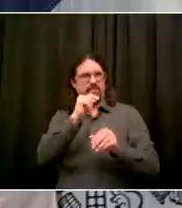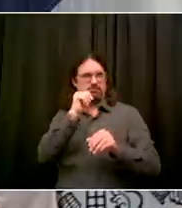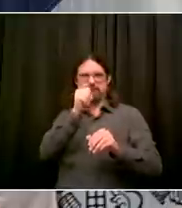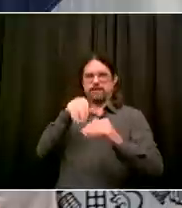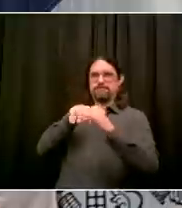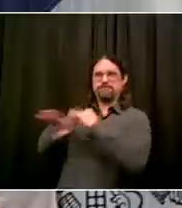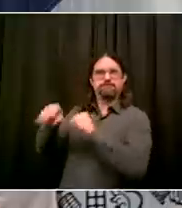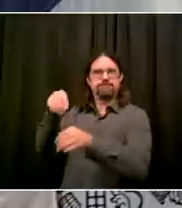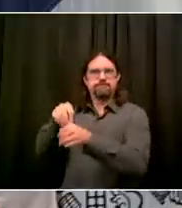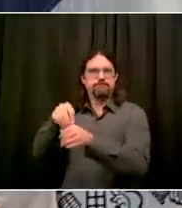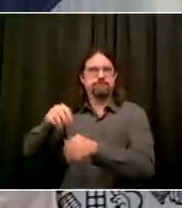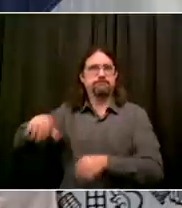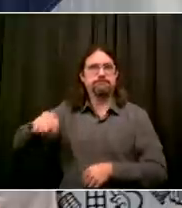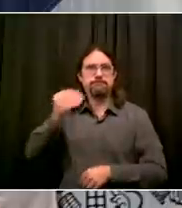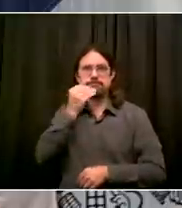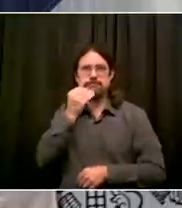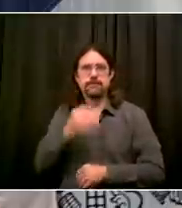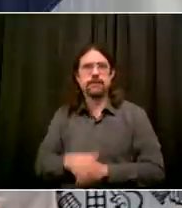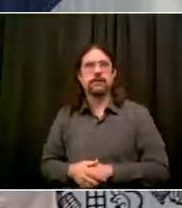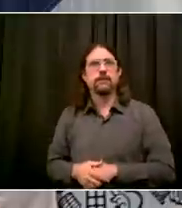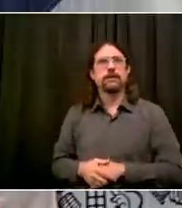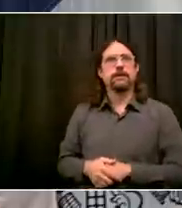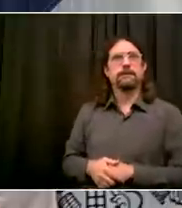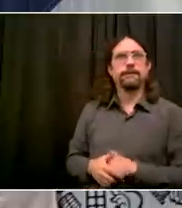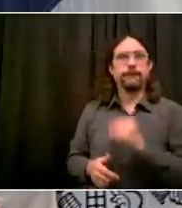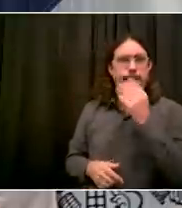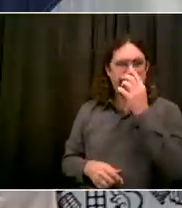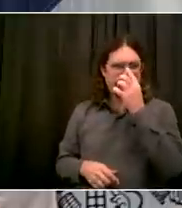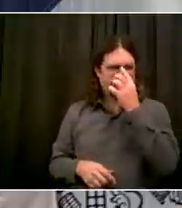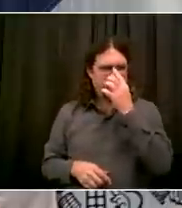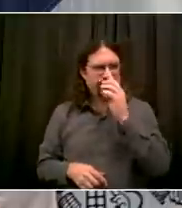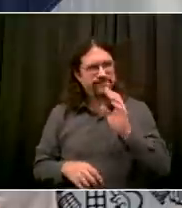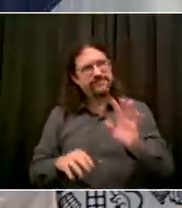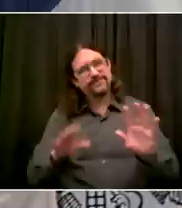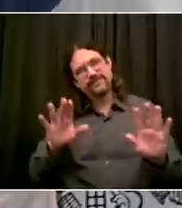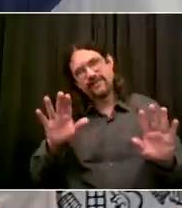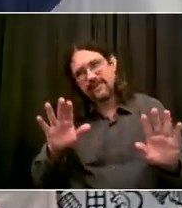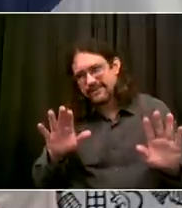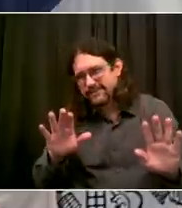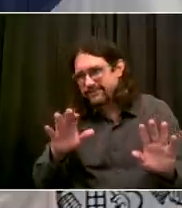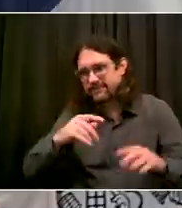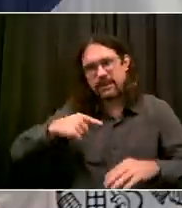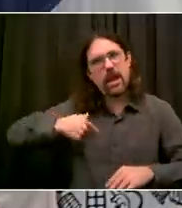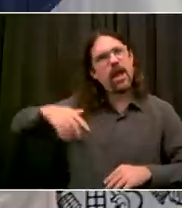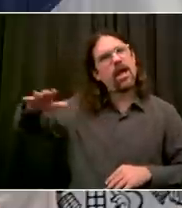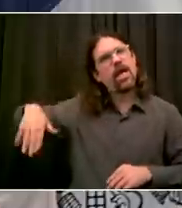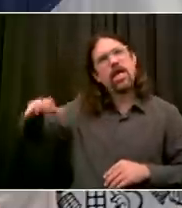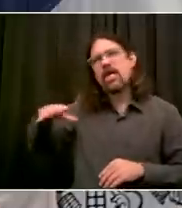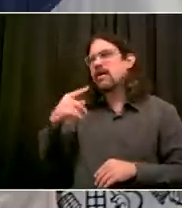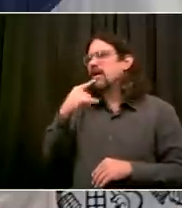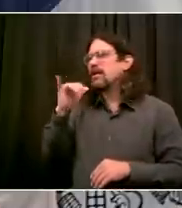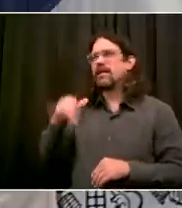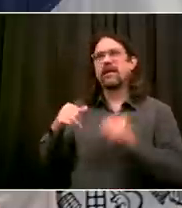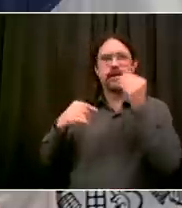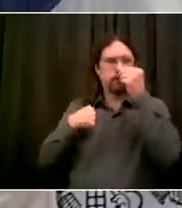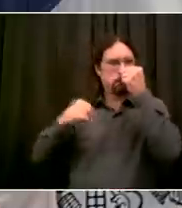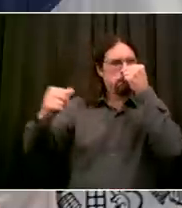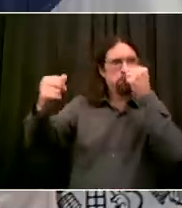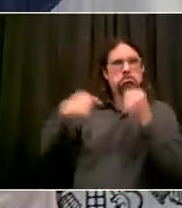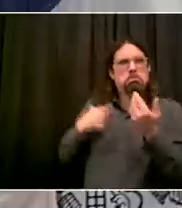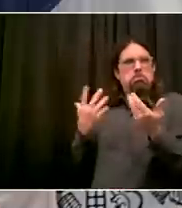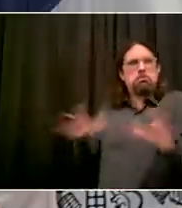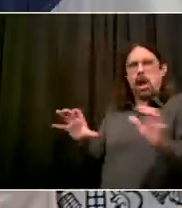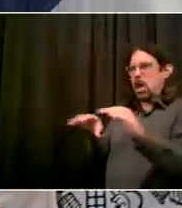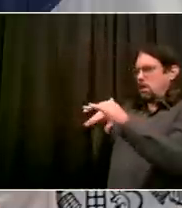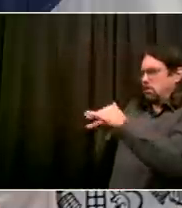opportunity. So the important thing is that the restaurant industry is coming back, coming back strong, that folks who have the